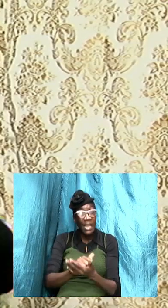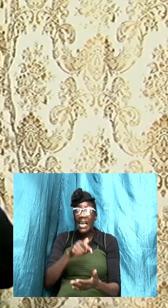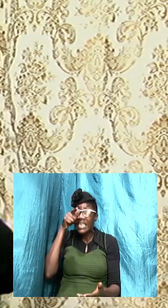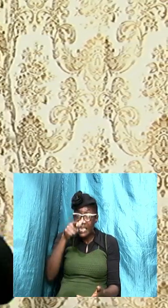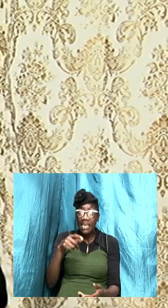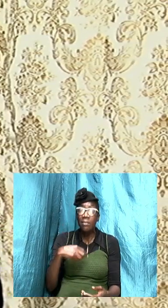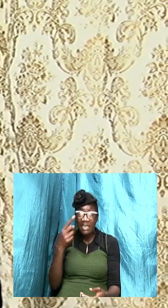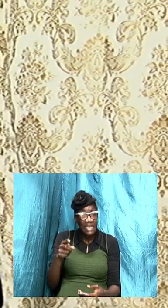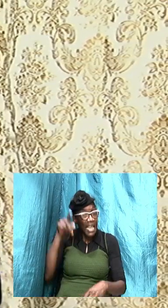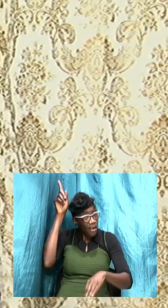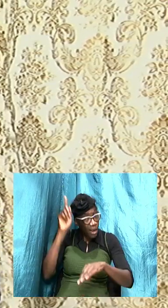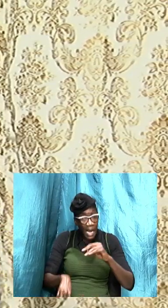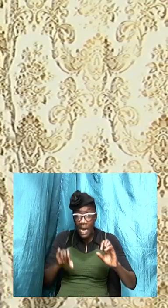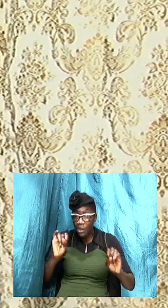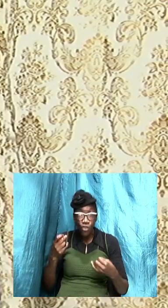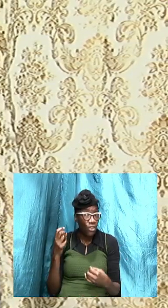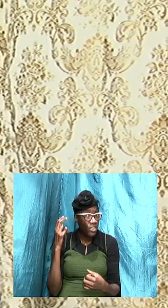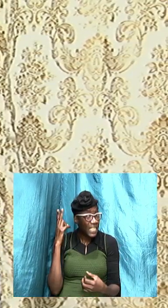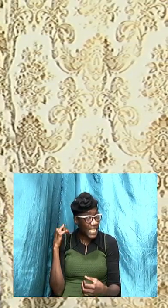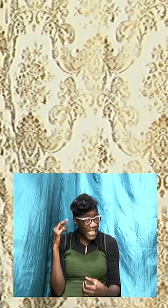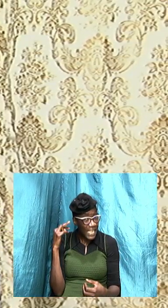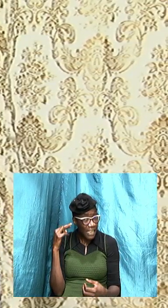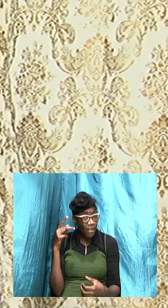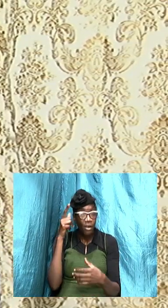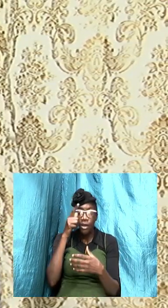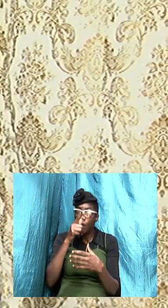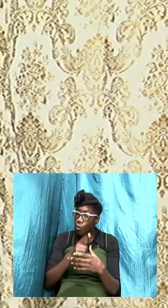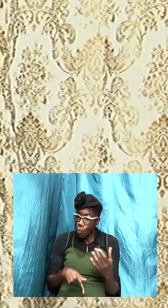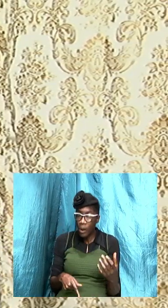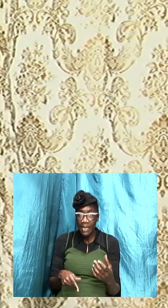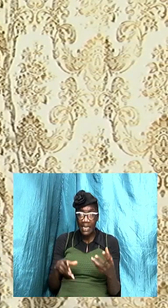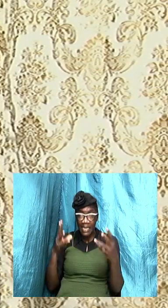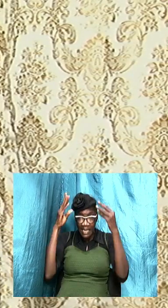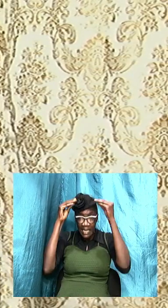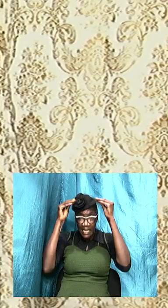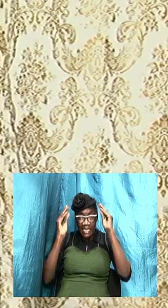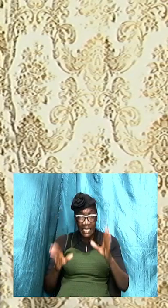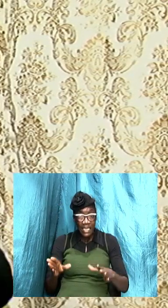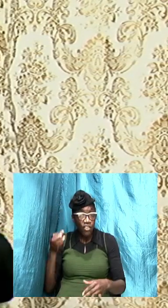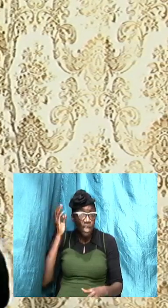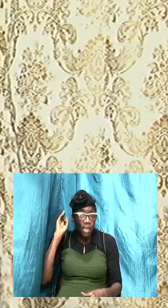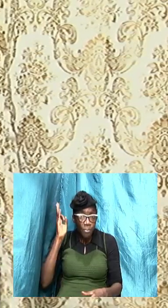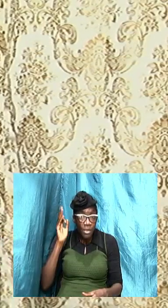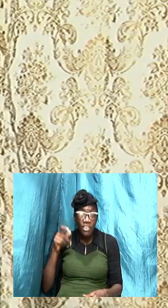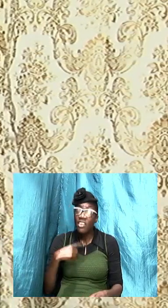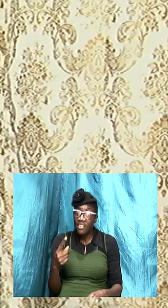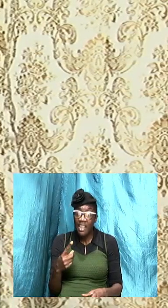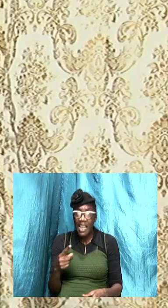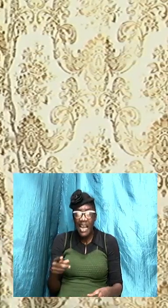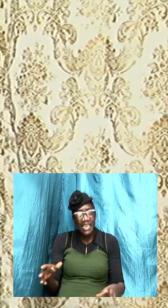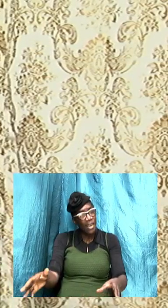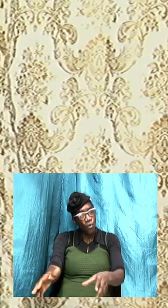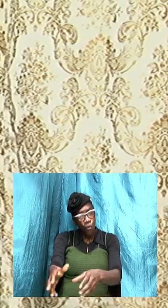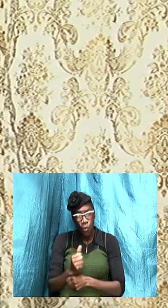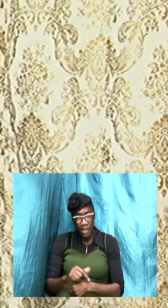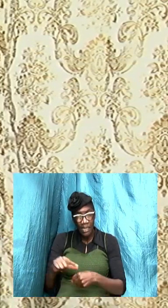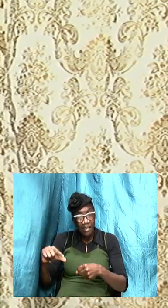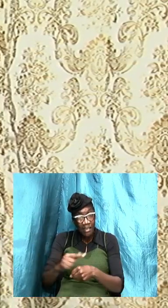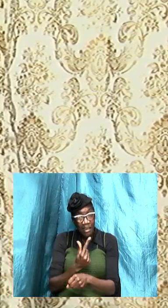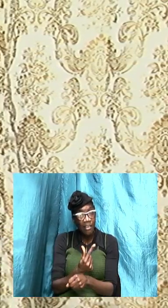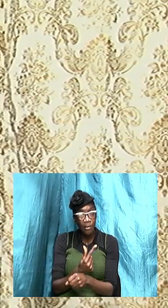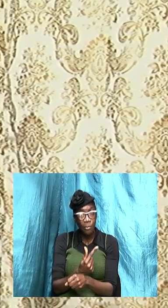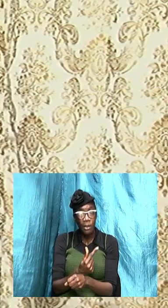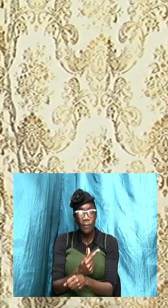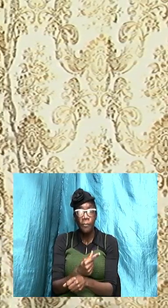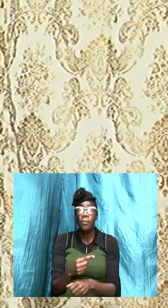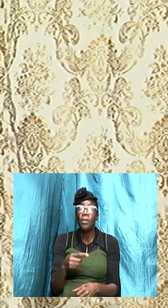hear what the teacher say and take it as gospel I said to us